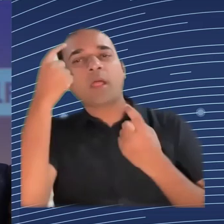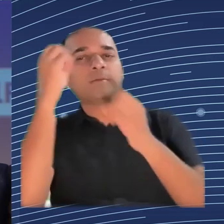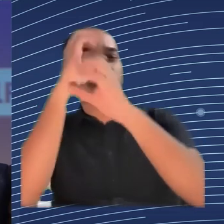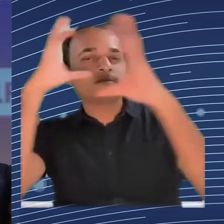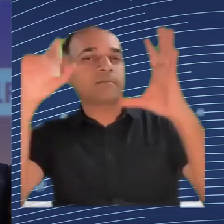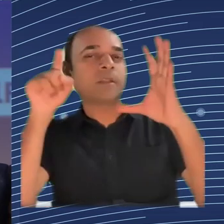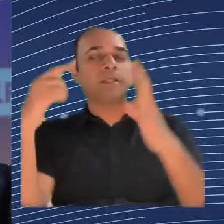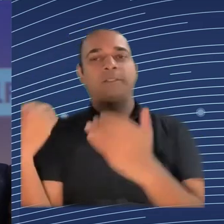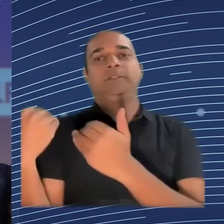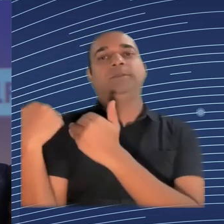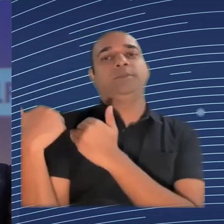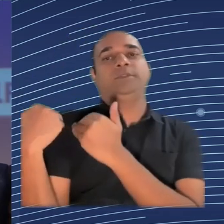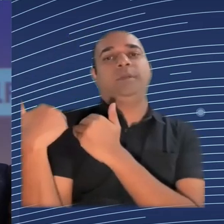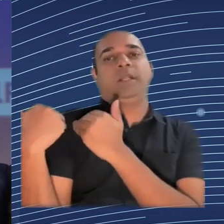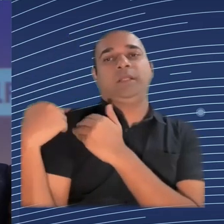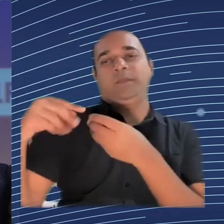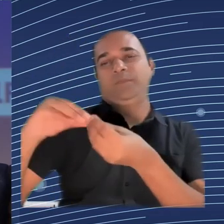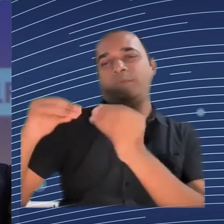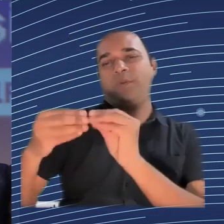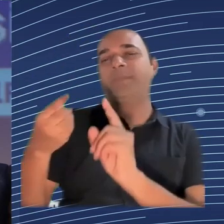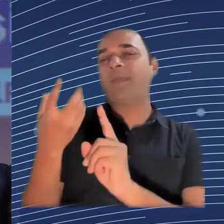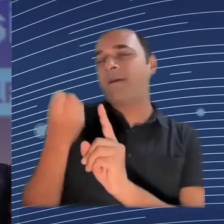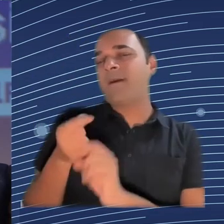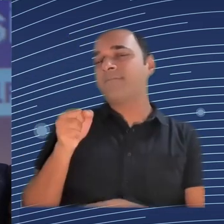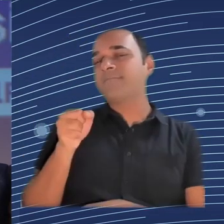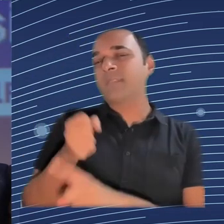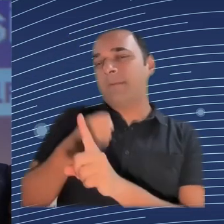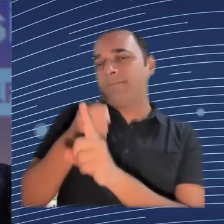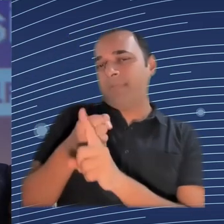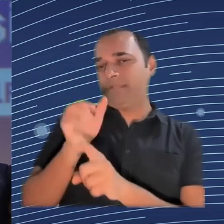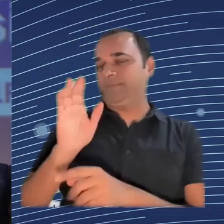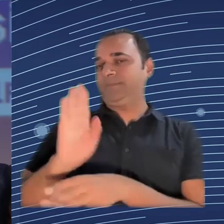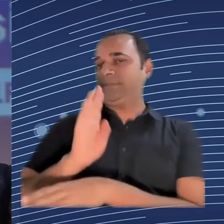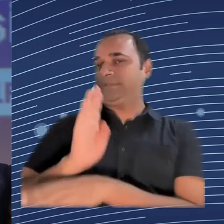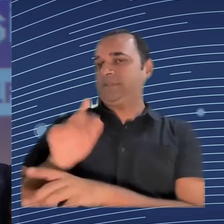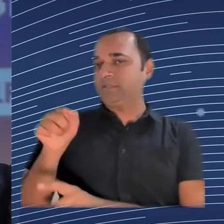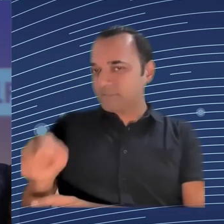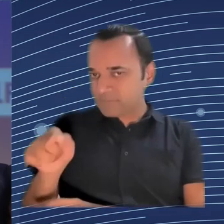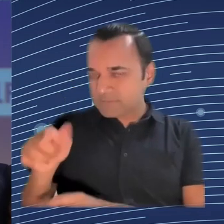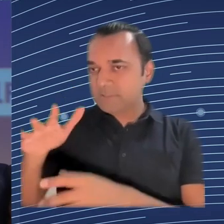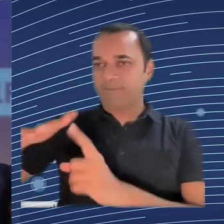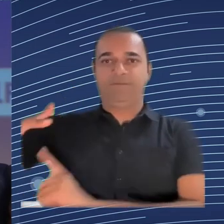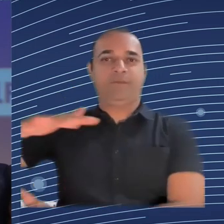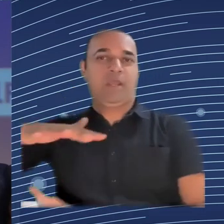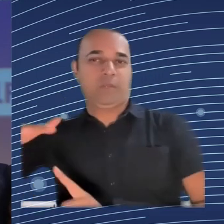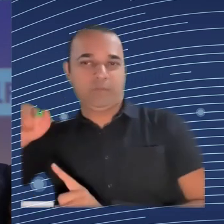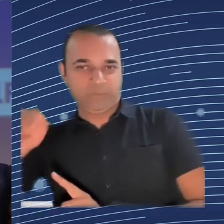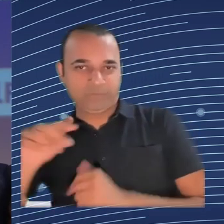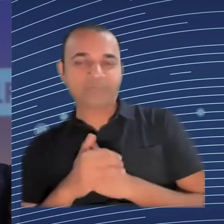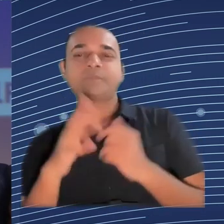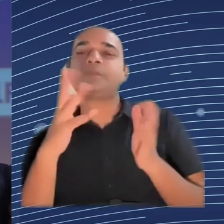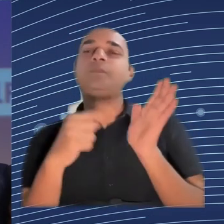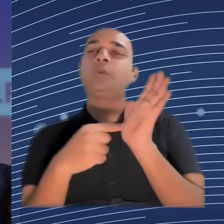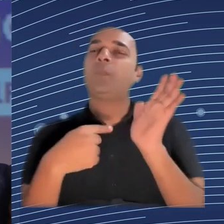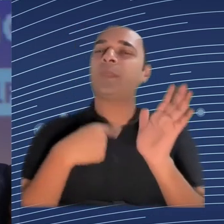is it? And how it, tell me numerically, like how does it, show me that you've thought of this. But the second thing is, show me what you've measured.